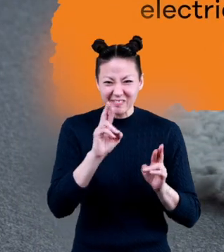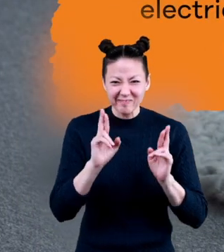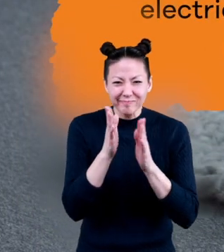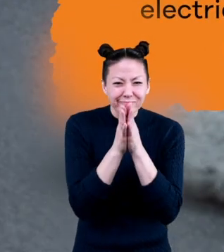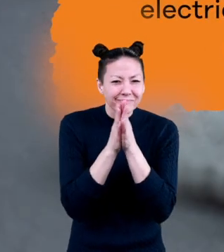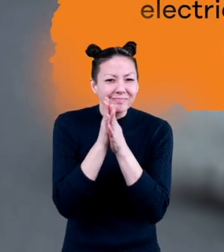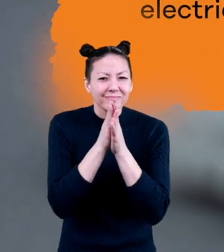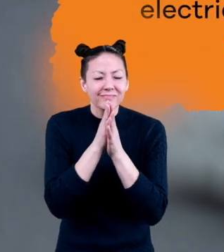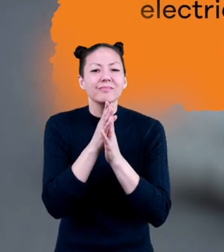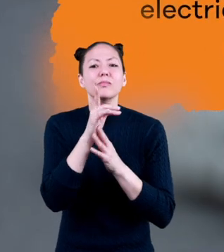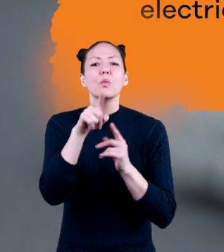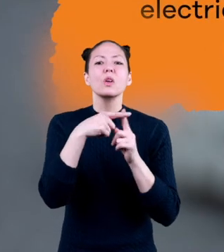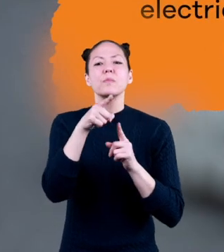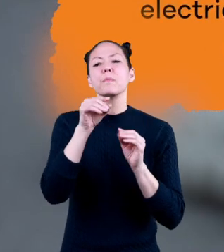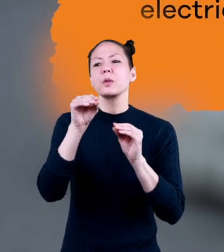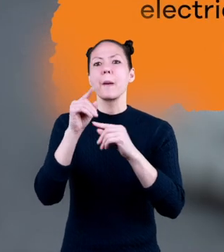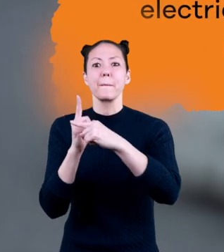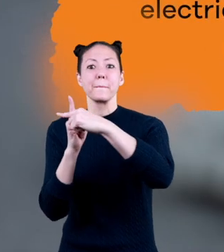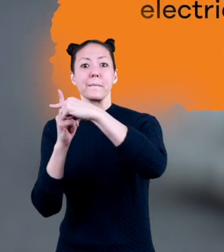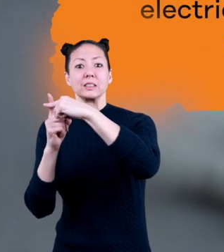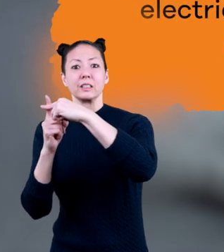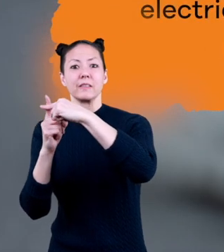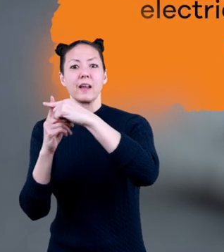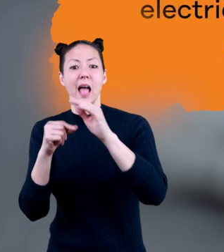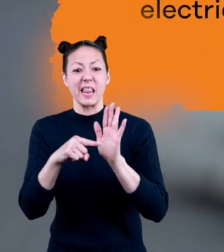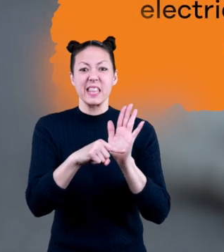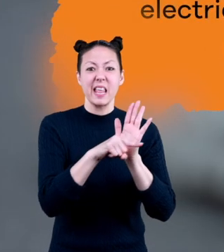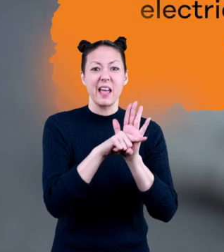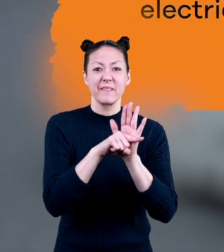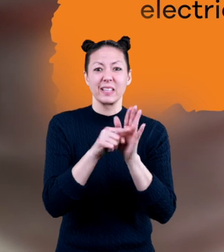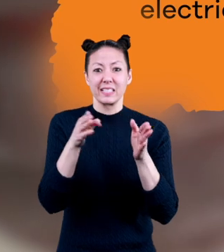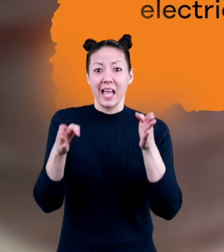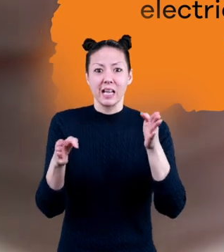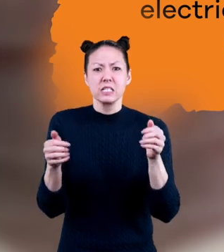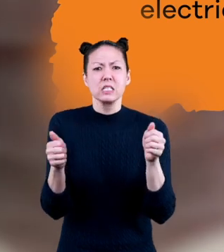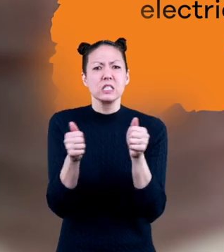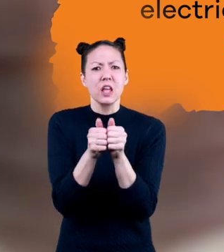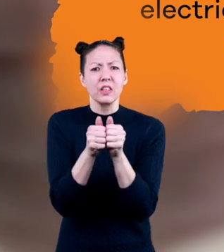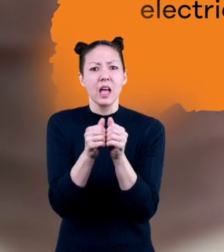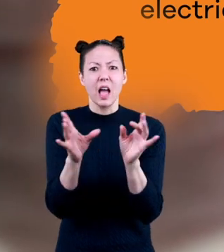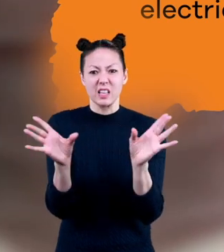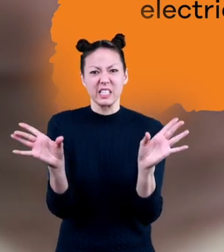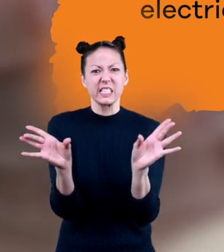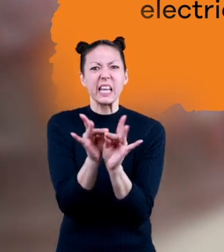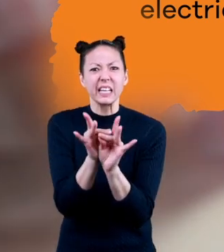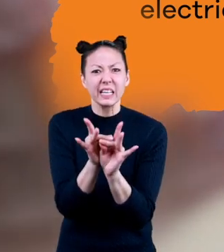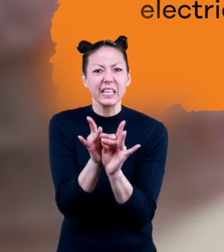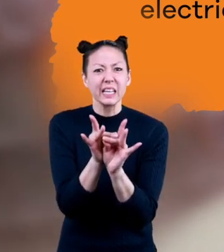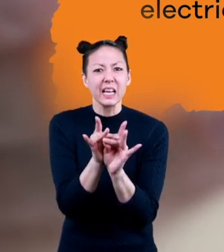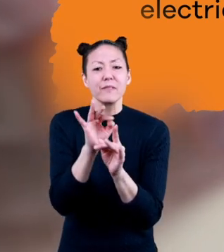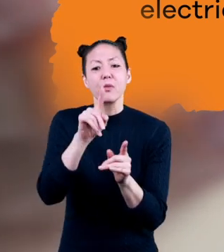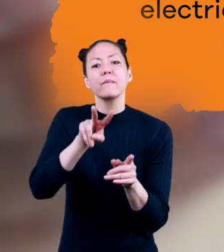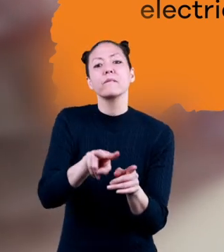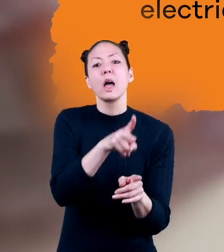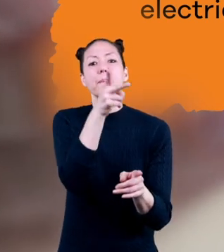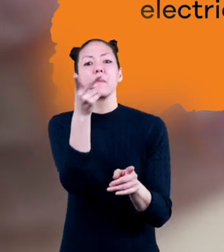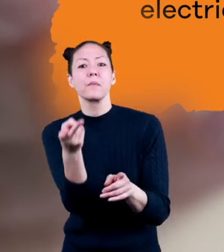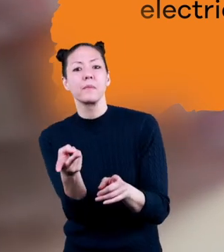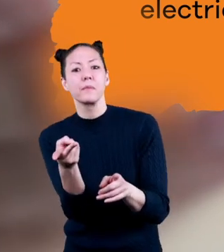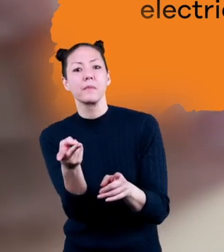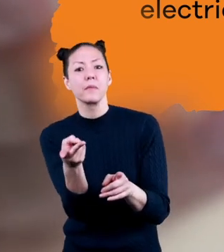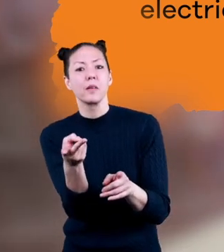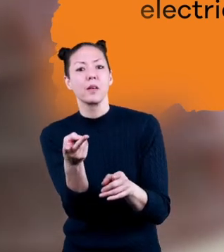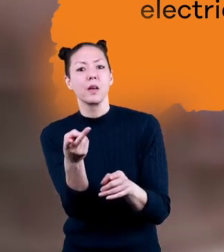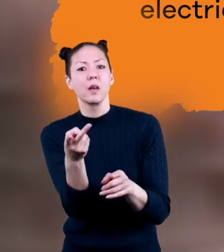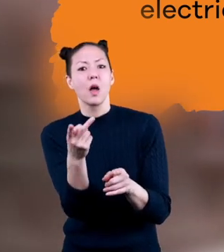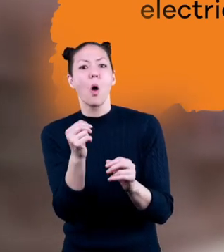When you put our positive and negative sides together, we stick. But if you flip one of us over, we